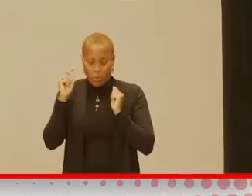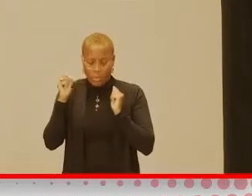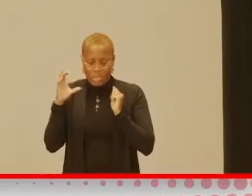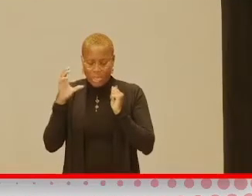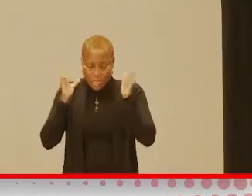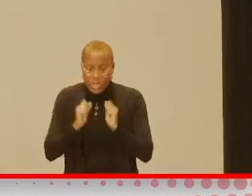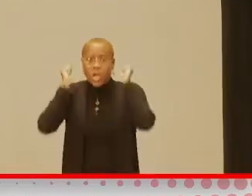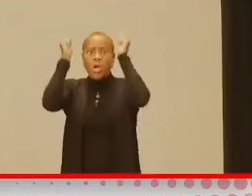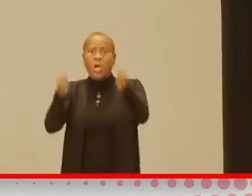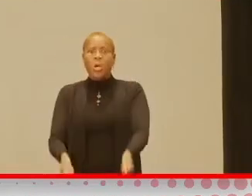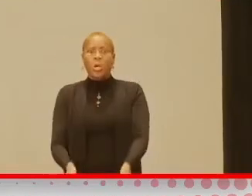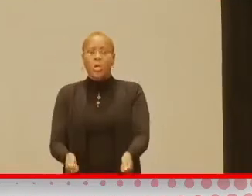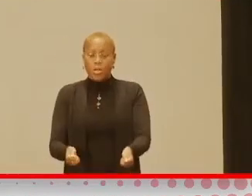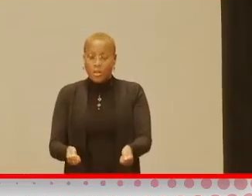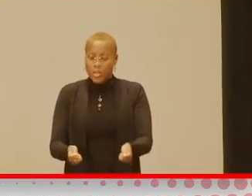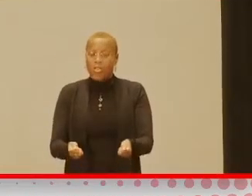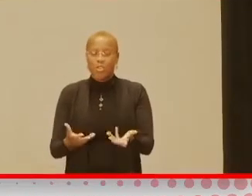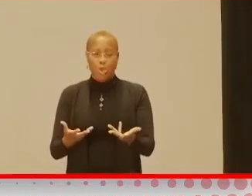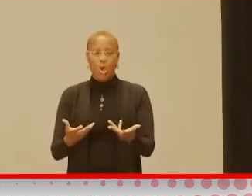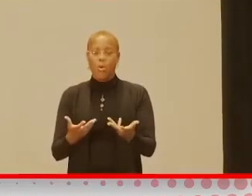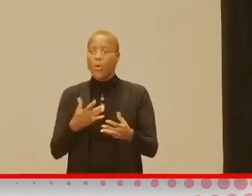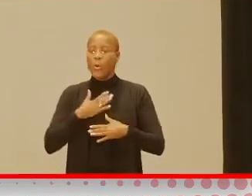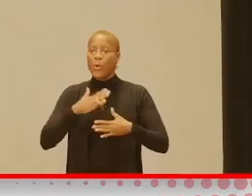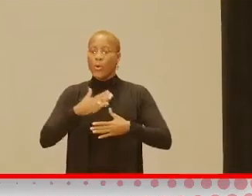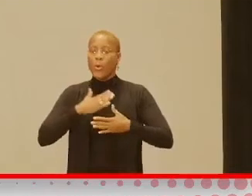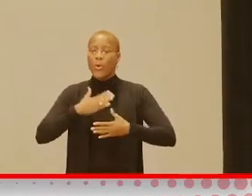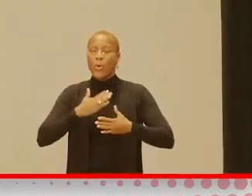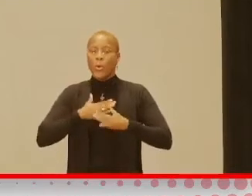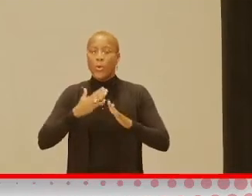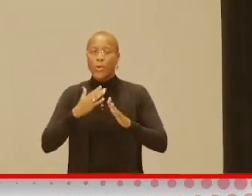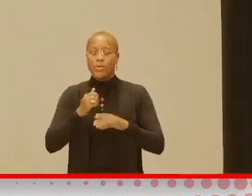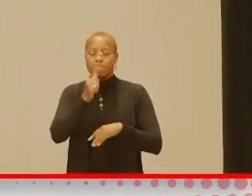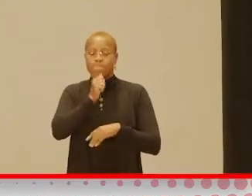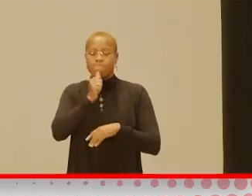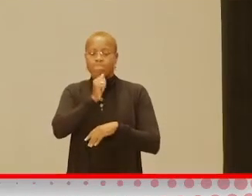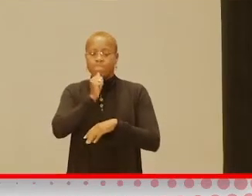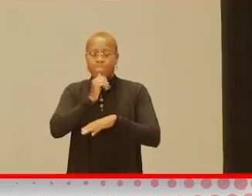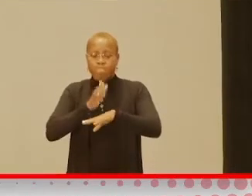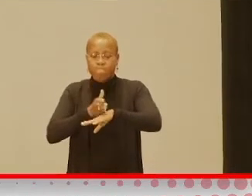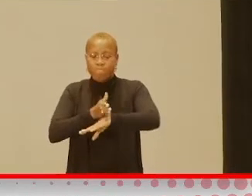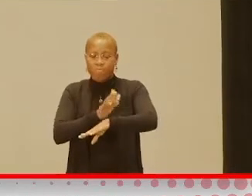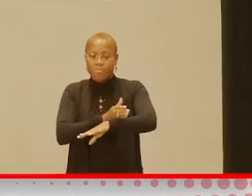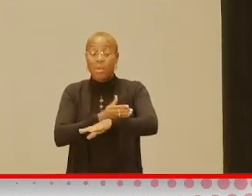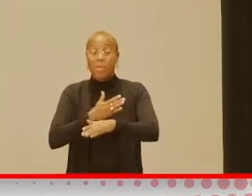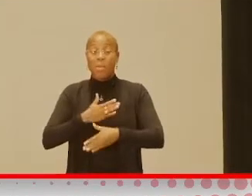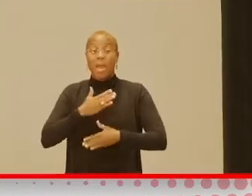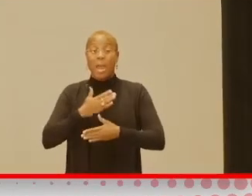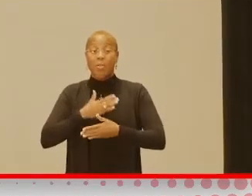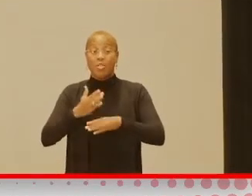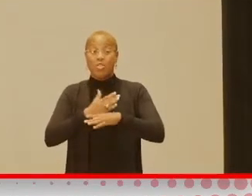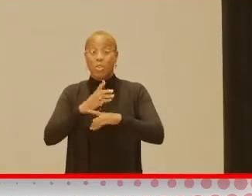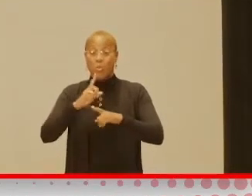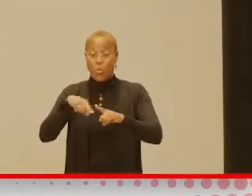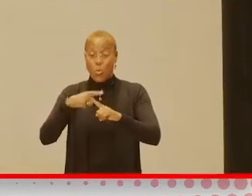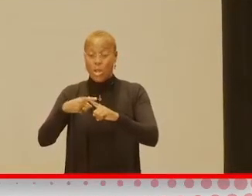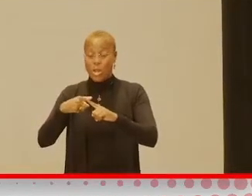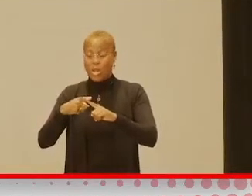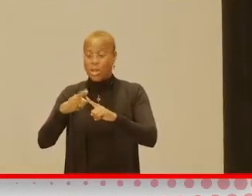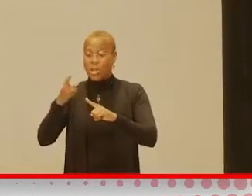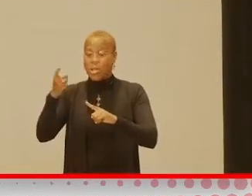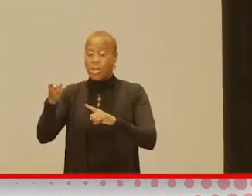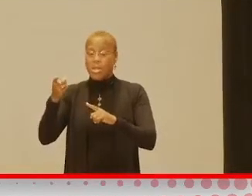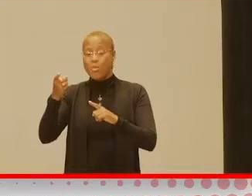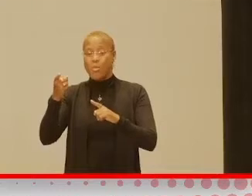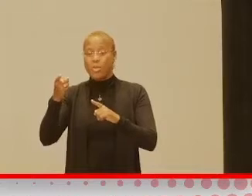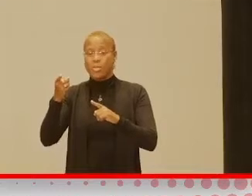okay, okay, I got to take it off now, you know. I got to breathe. I got to breathe. And I'm happy to share that when he was at the conference and entertaining